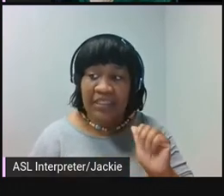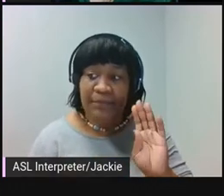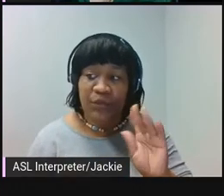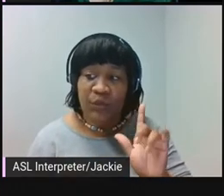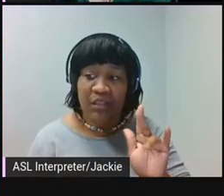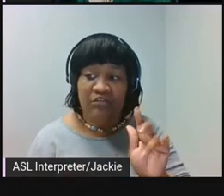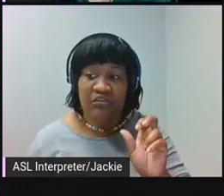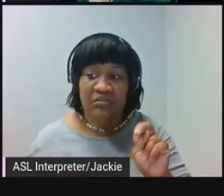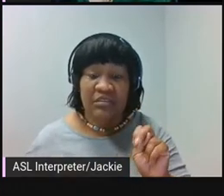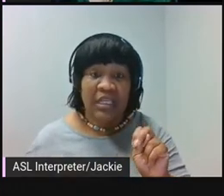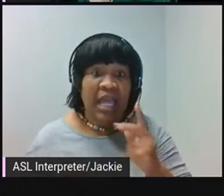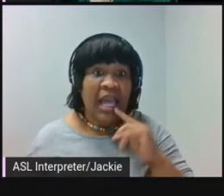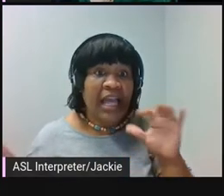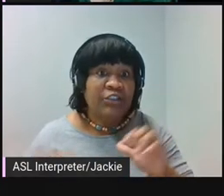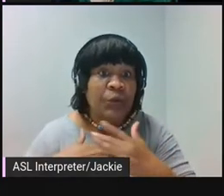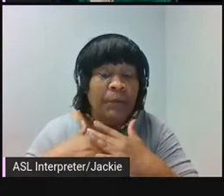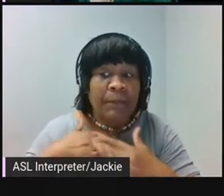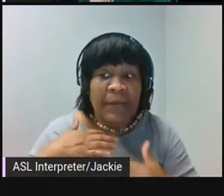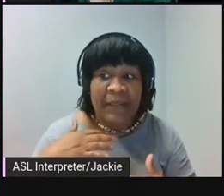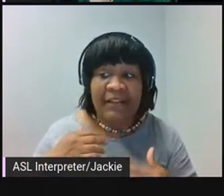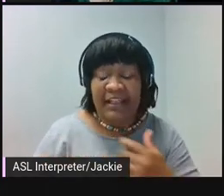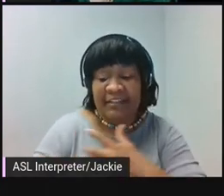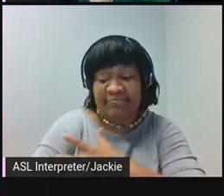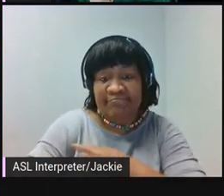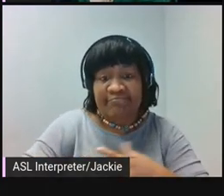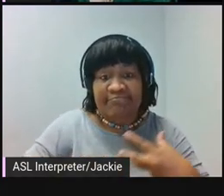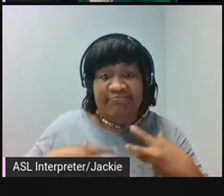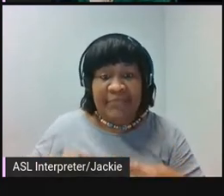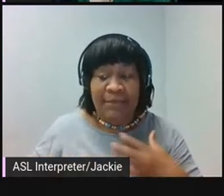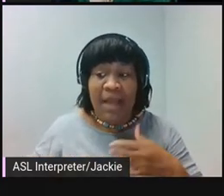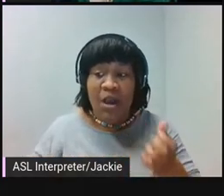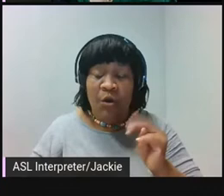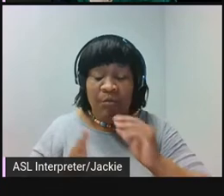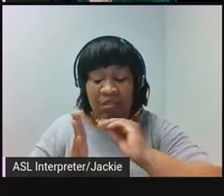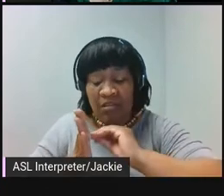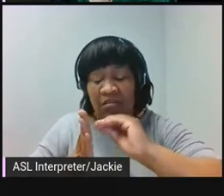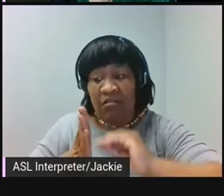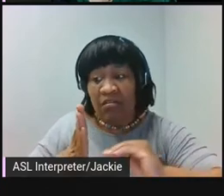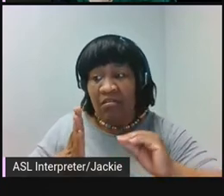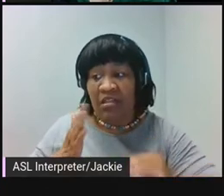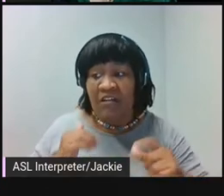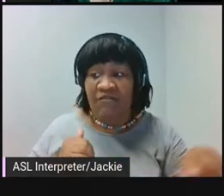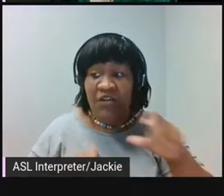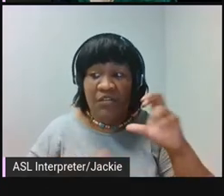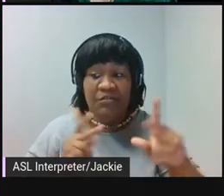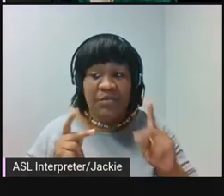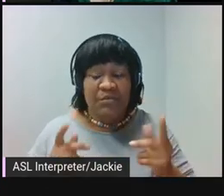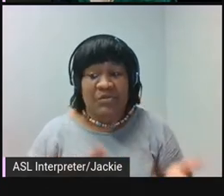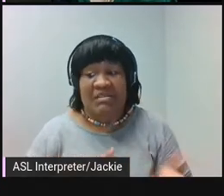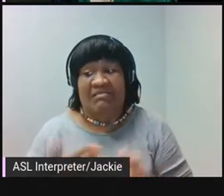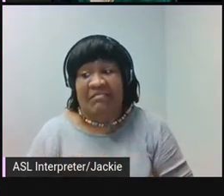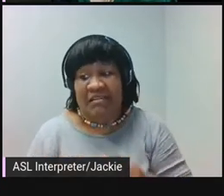I do blood rituals, drawing my own blood and painting with it to repent for the blood these martyrs have shed.